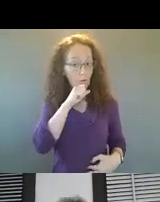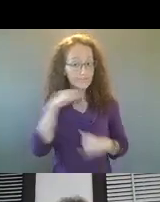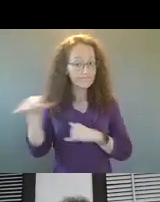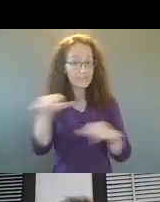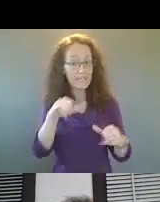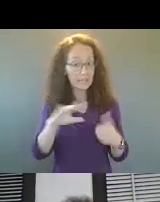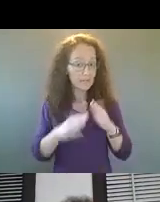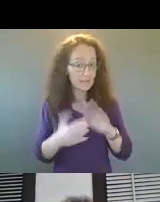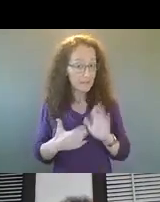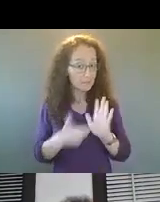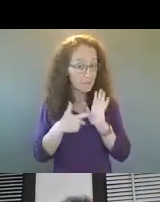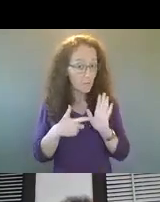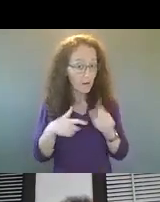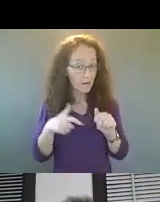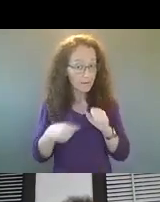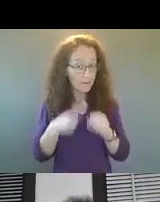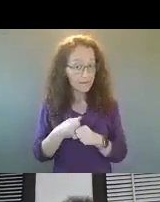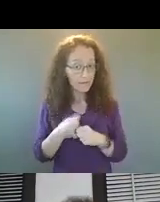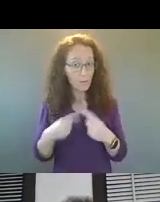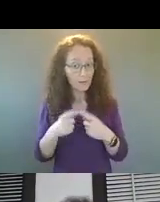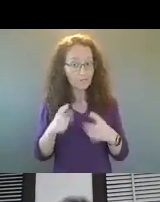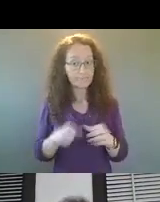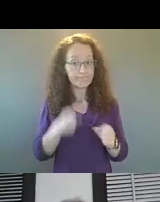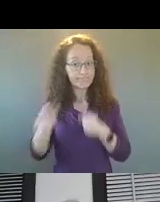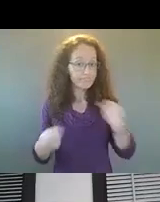once deployed this year in 2021?